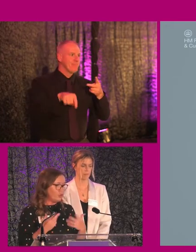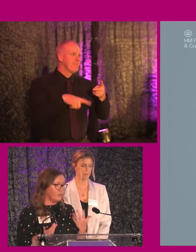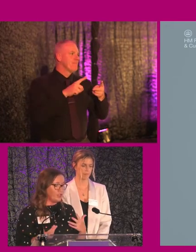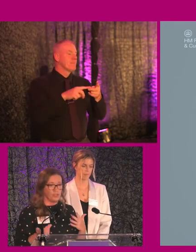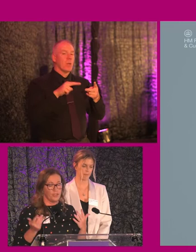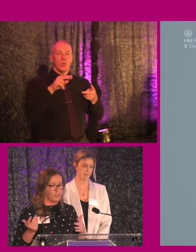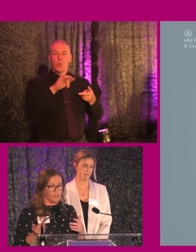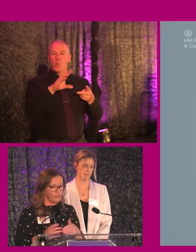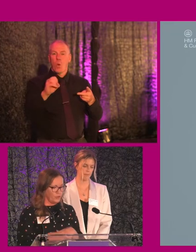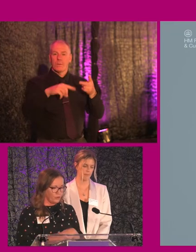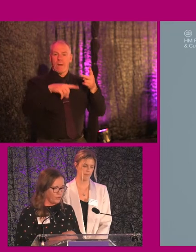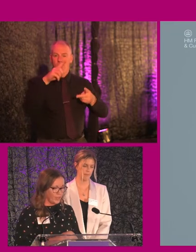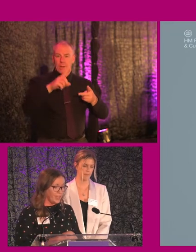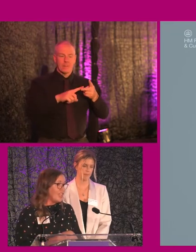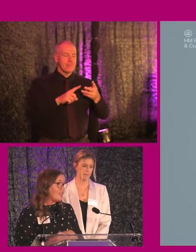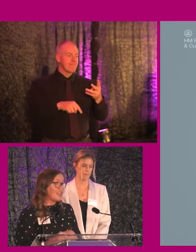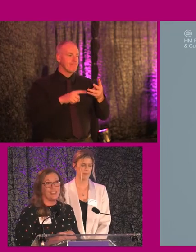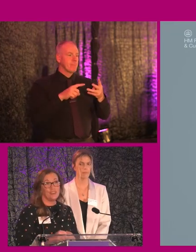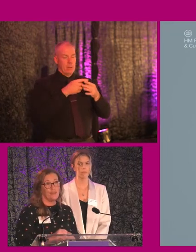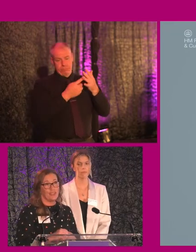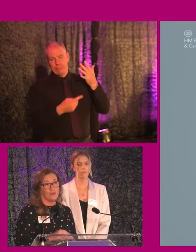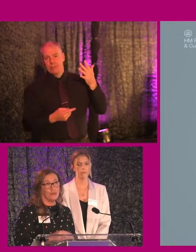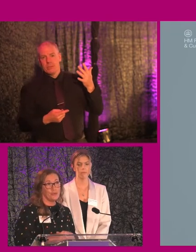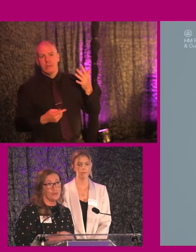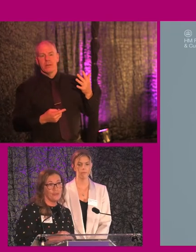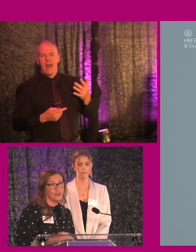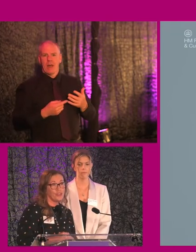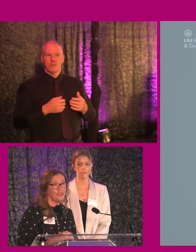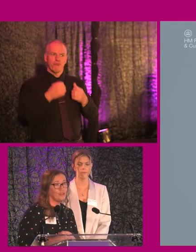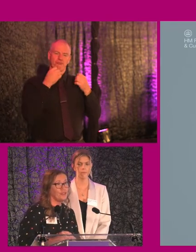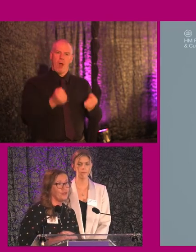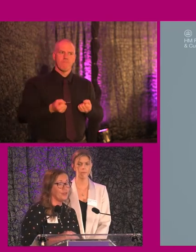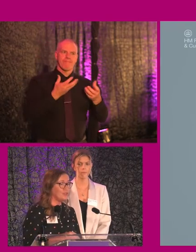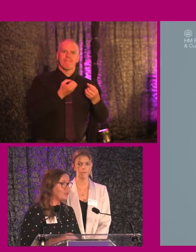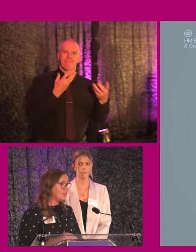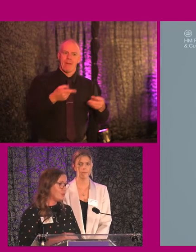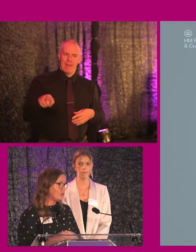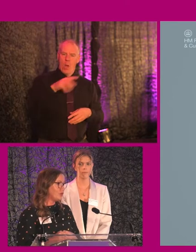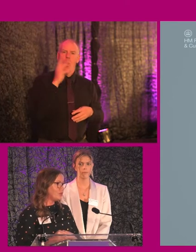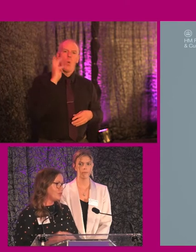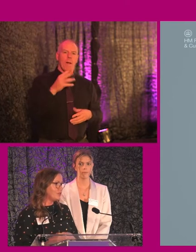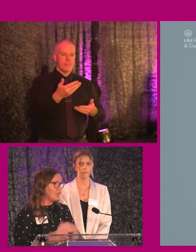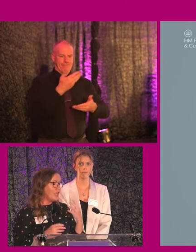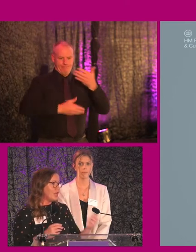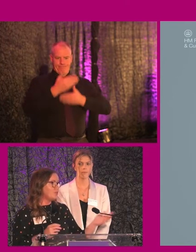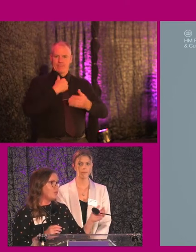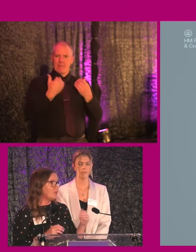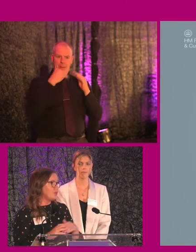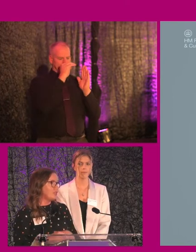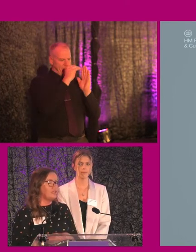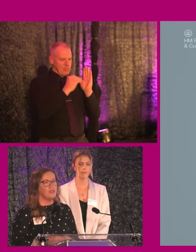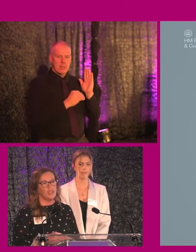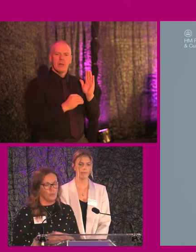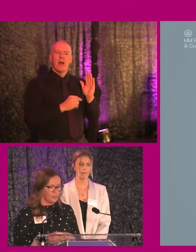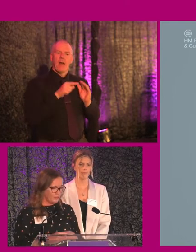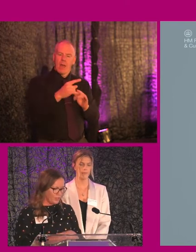neurodiversity, etc, on and on. And they are actually very vocal. So we're fortunate in the fact that they're willing to speak up and talk to us. And absolutely, we're